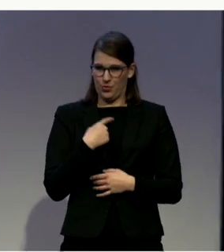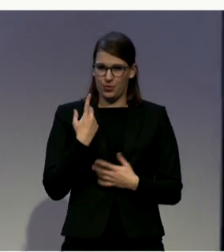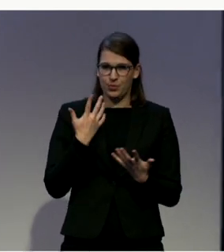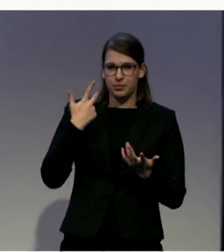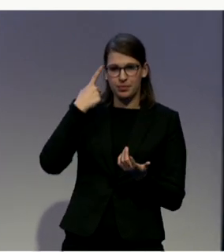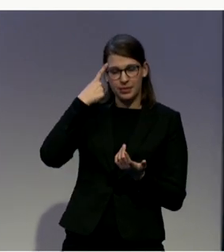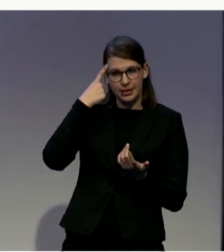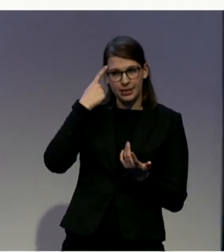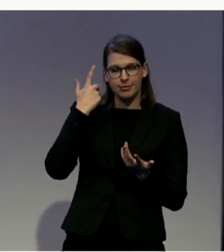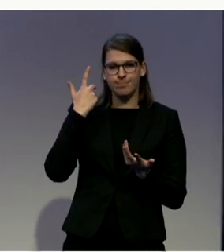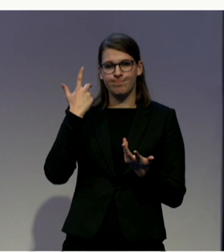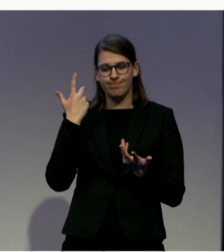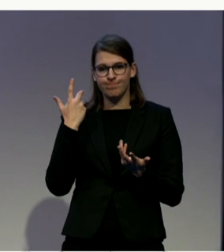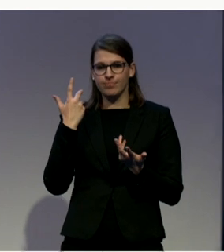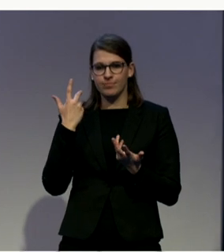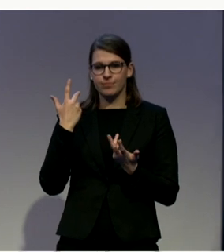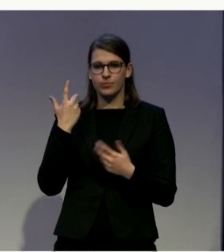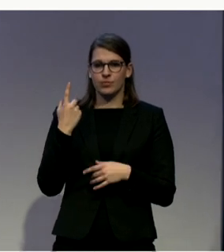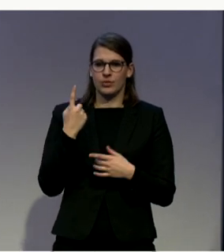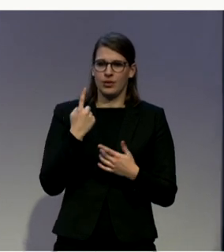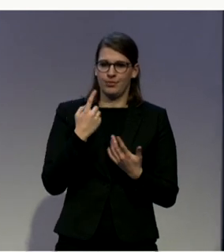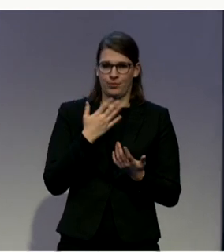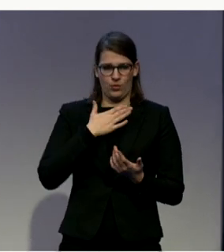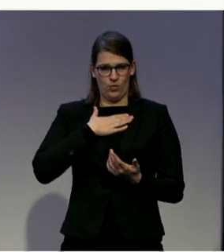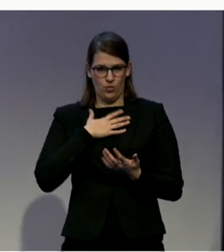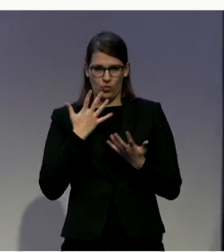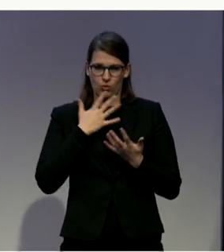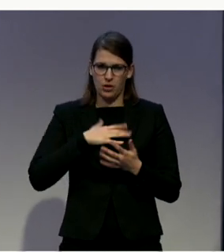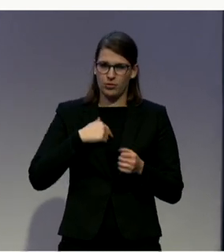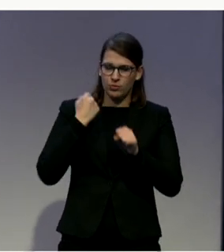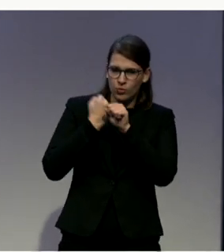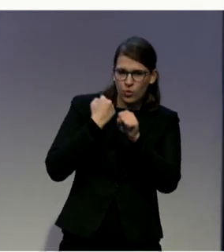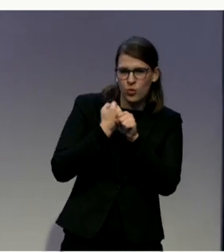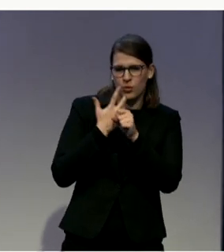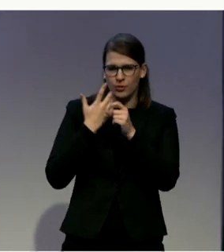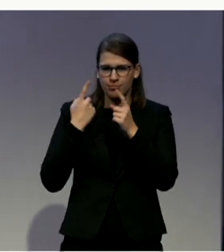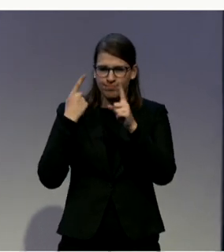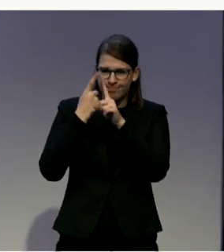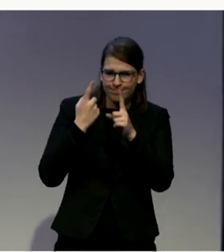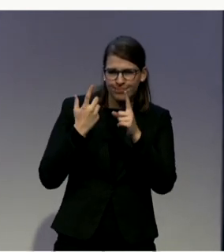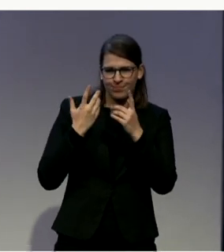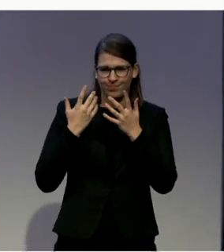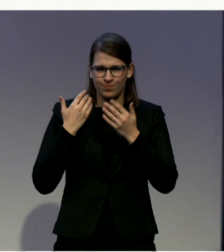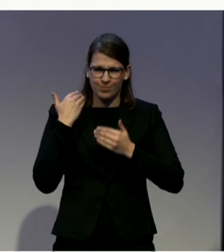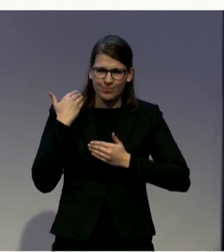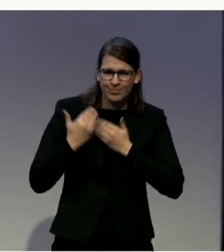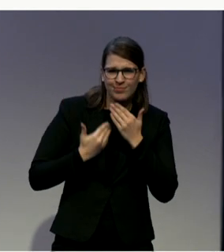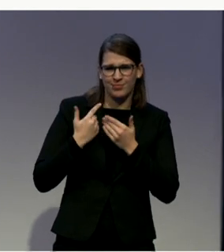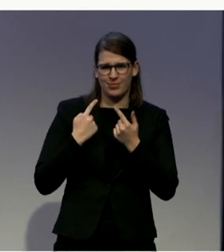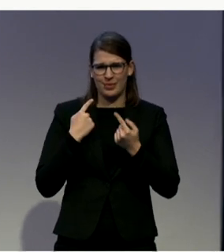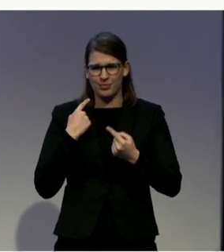face now a moment of being very